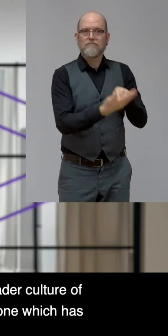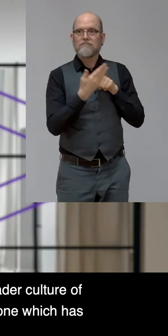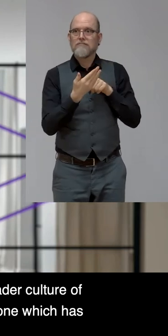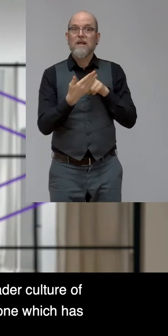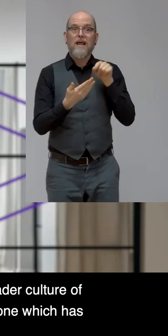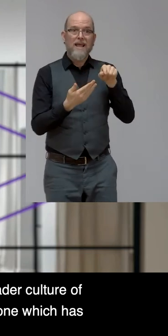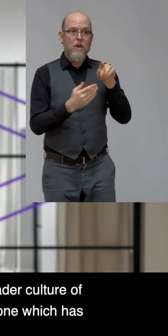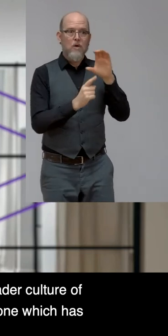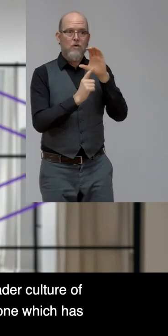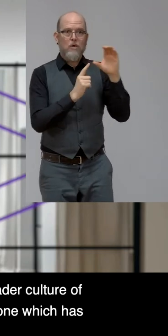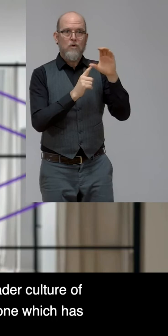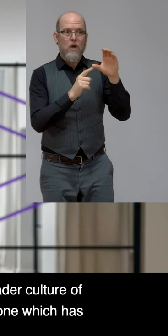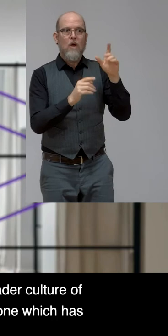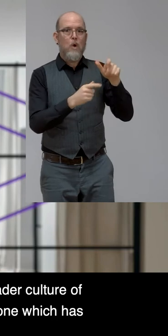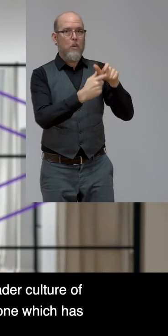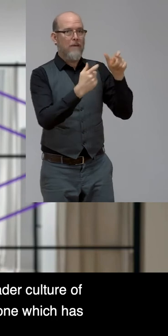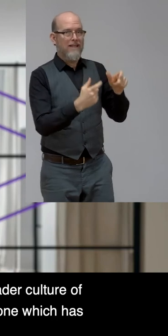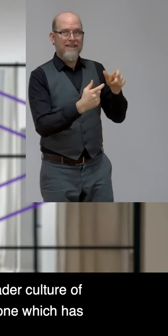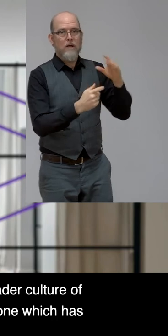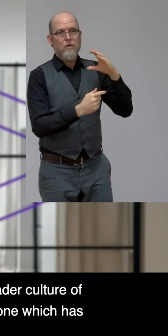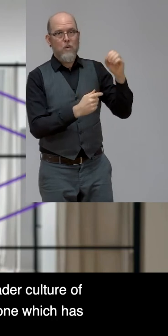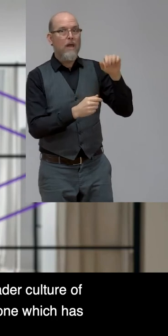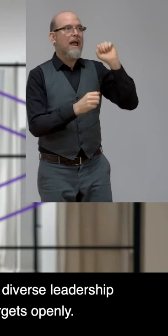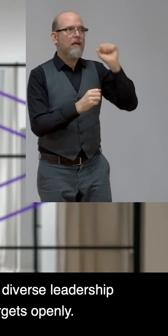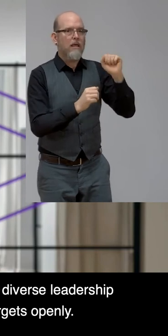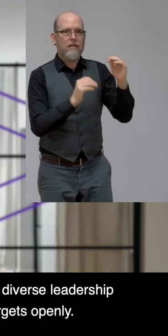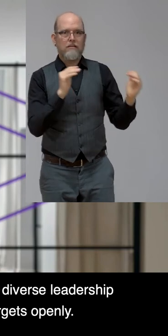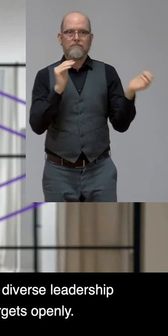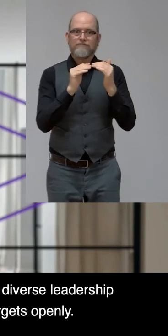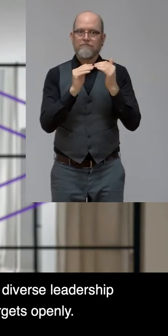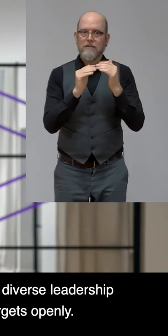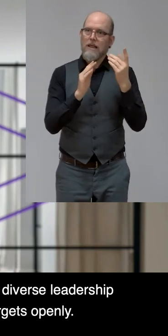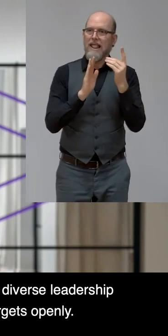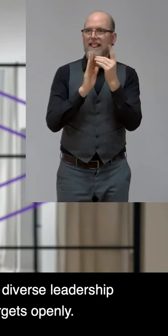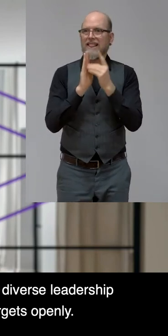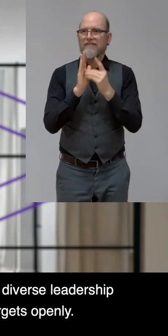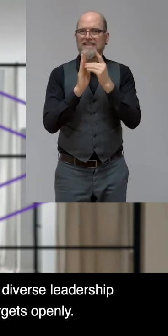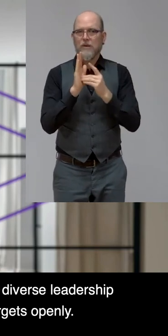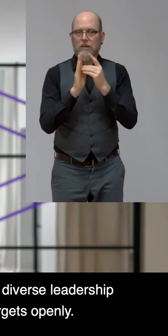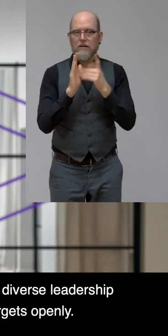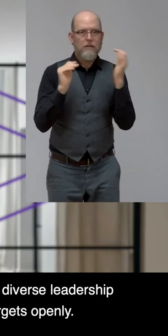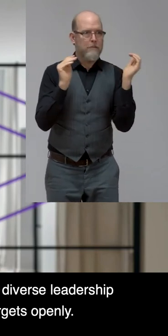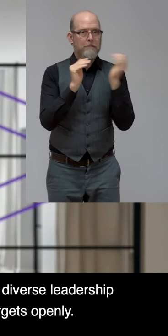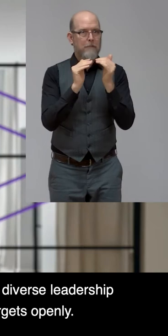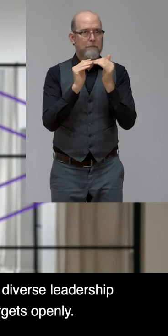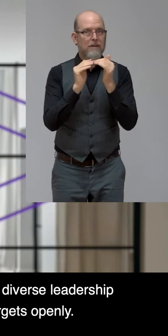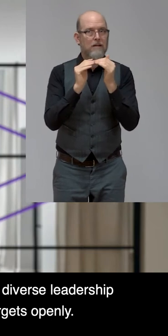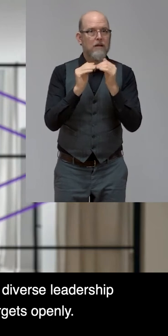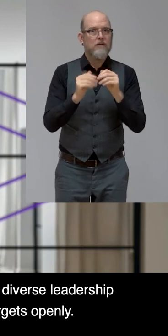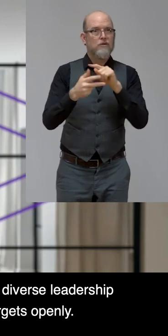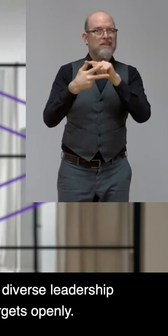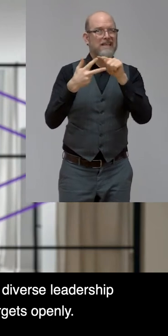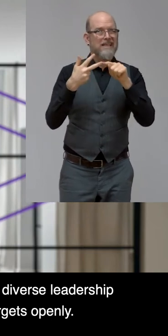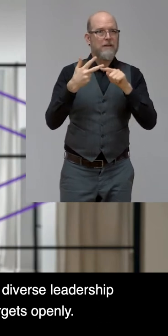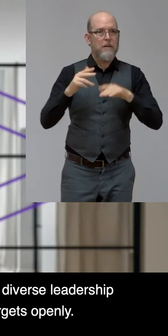define a culture of equality, it's one which has three fundamental things, right, that we talk about. The